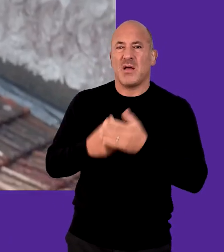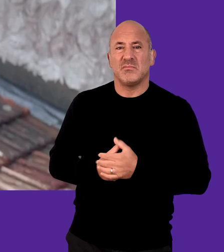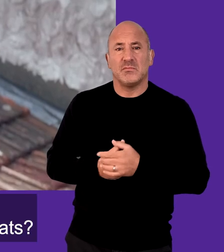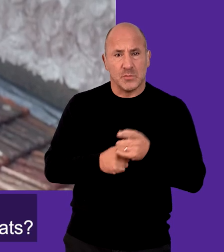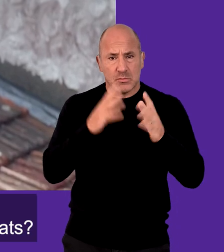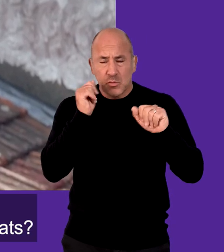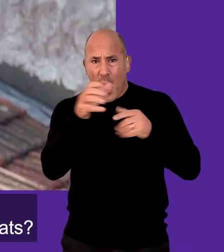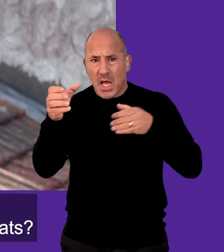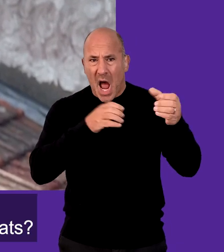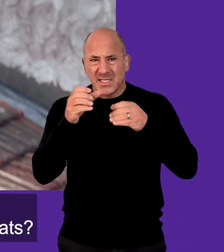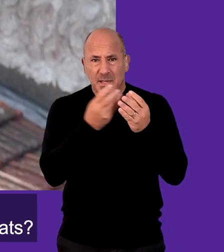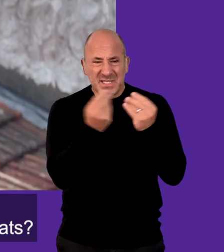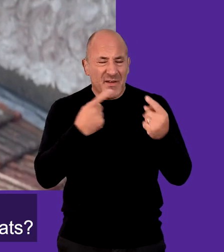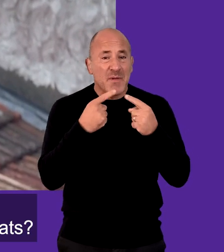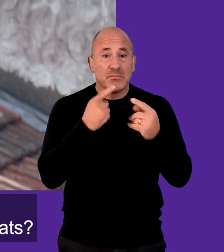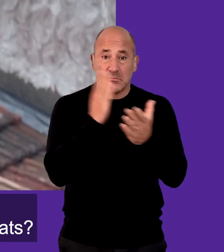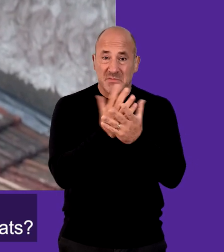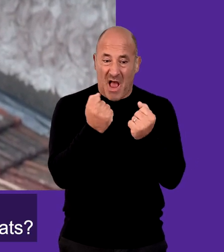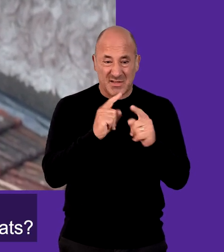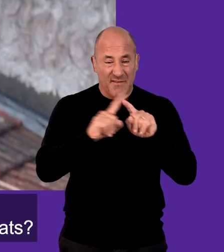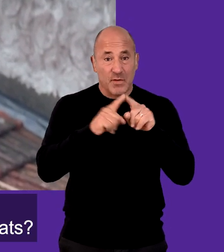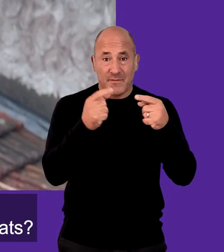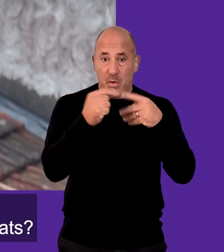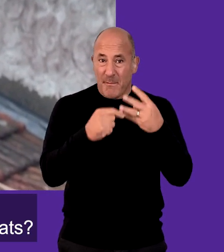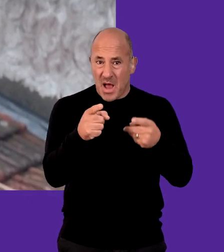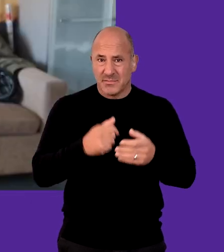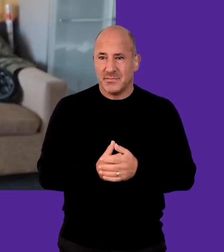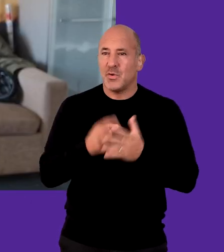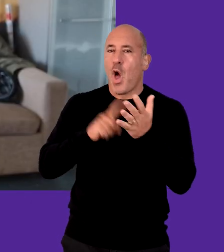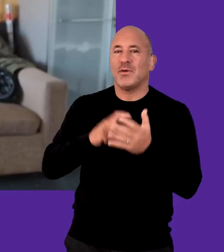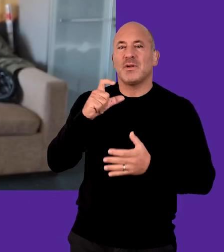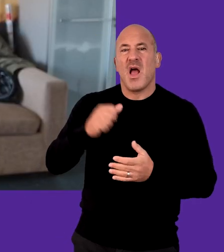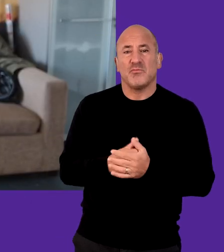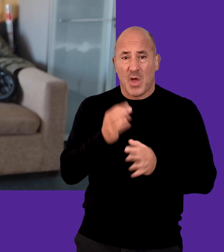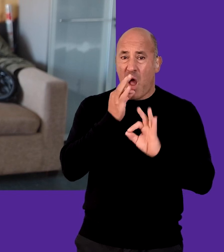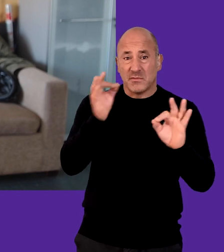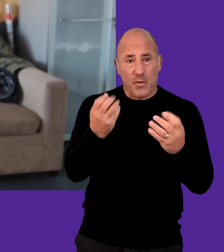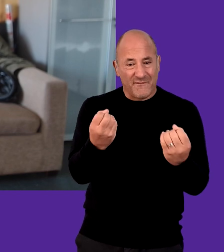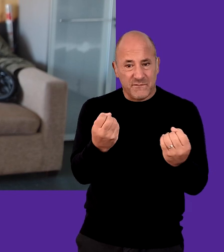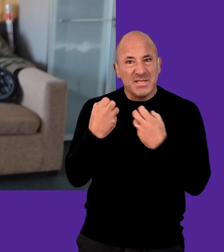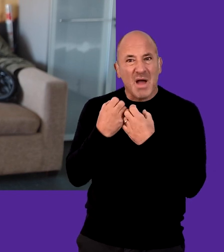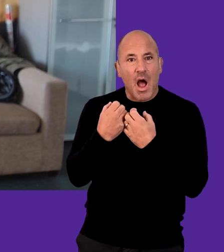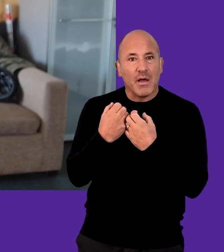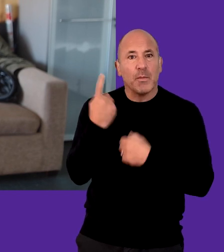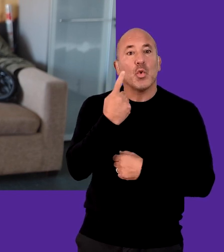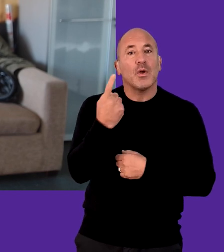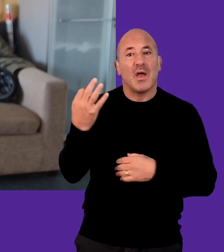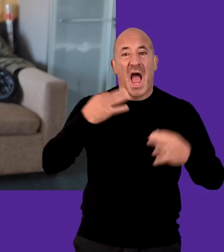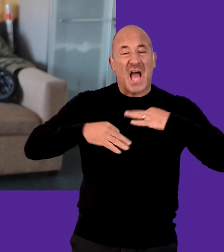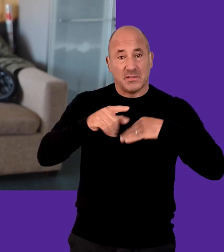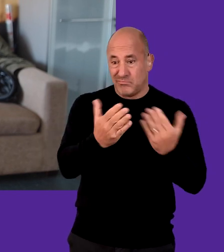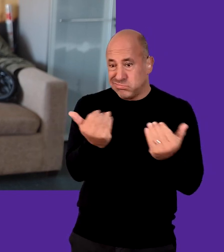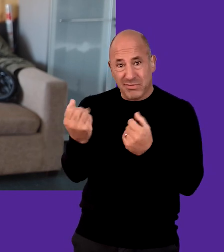Monaghan Do you make sure your casting materials are available in multiple formats? Lawrence Clarke Do you ask for feedback